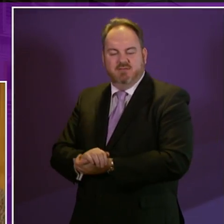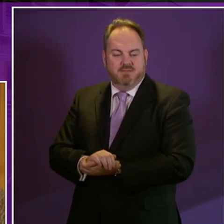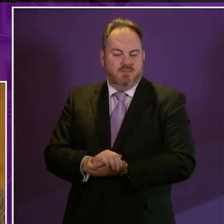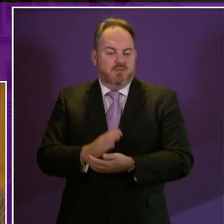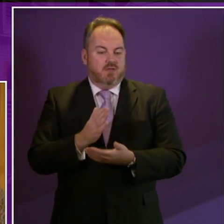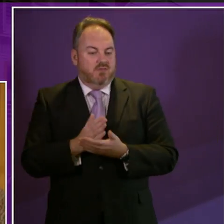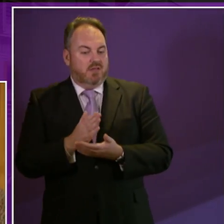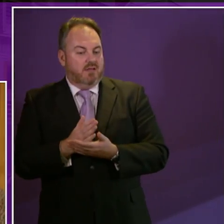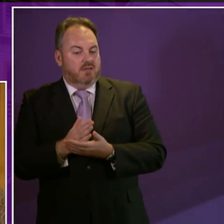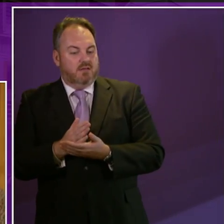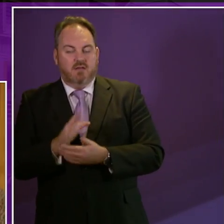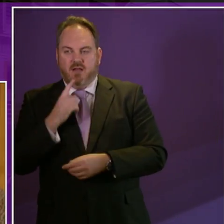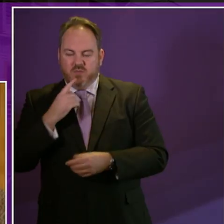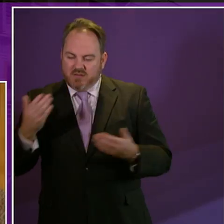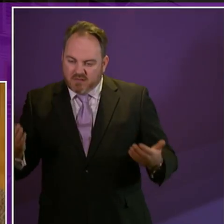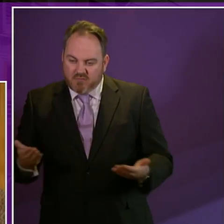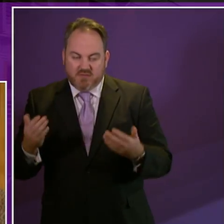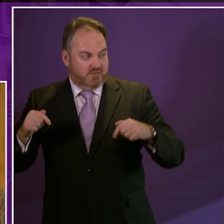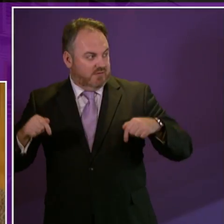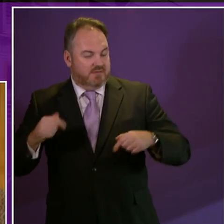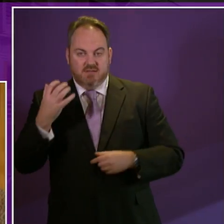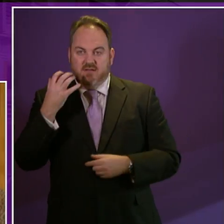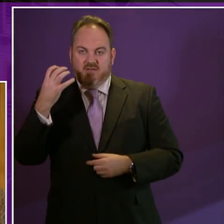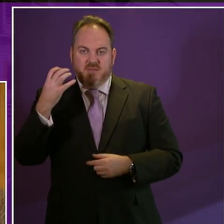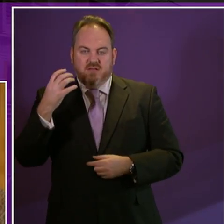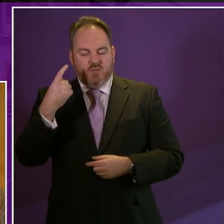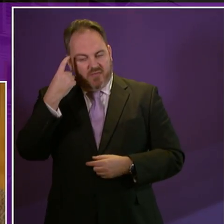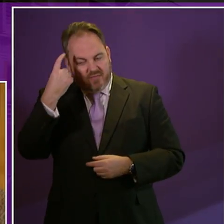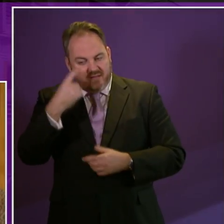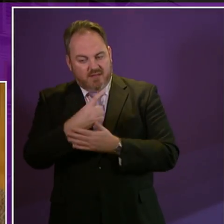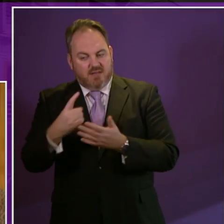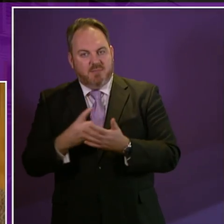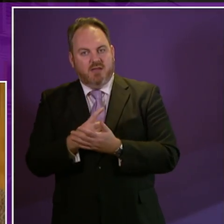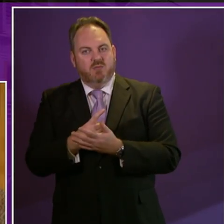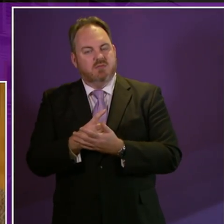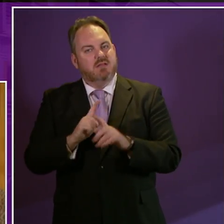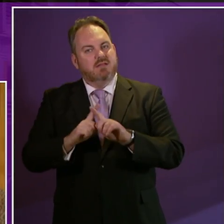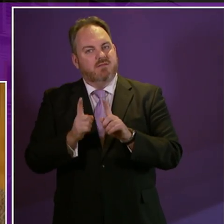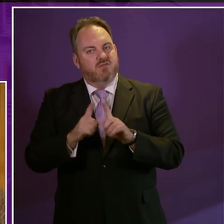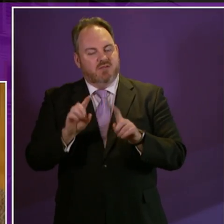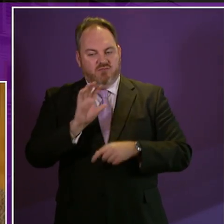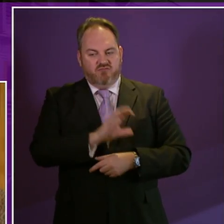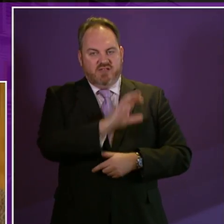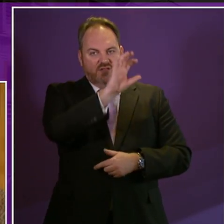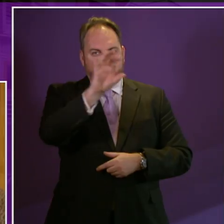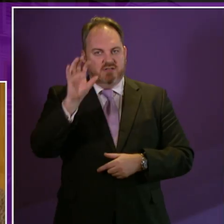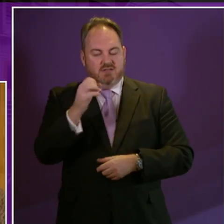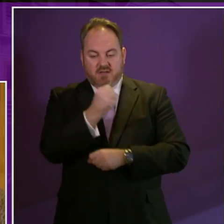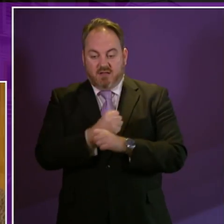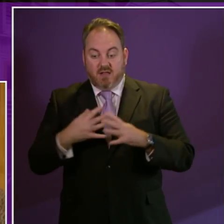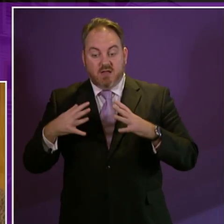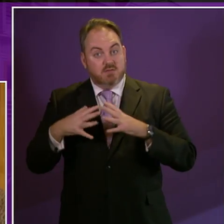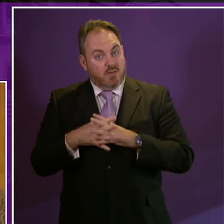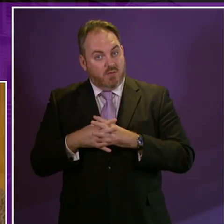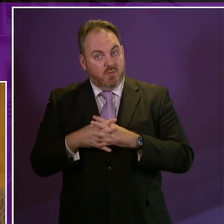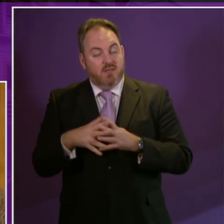looking ahead I would urge the Scottish Government to take into consideration regional differences in Glasgow the disability